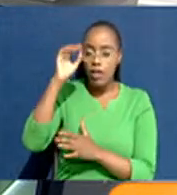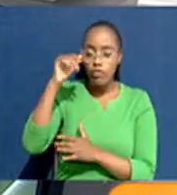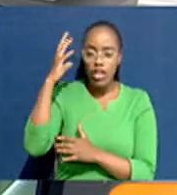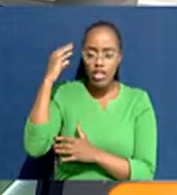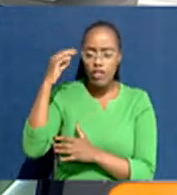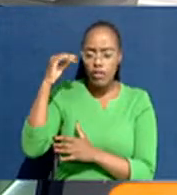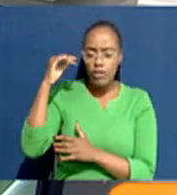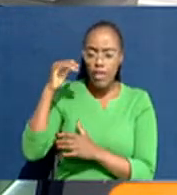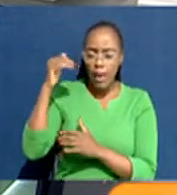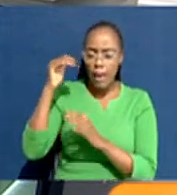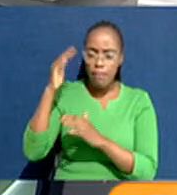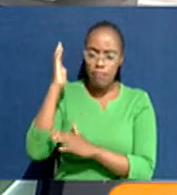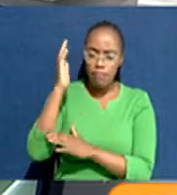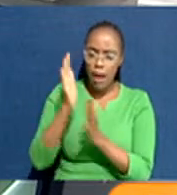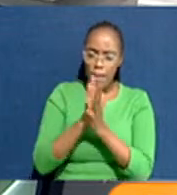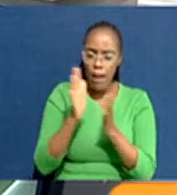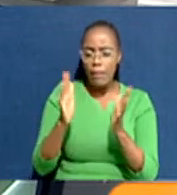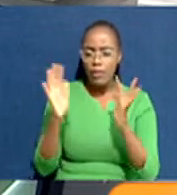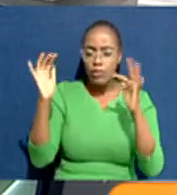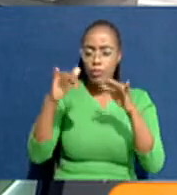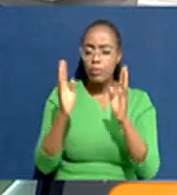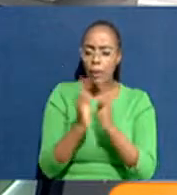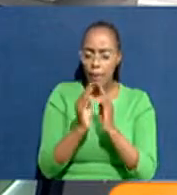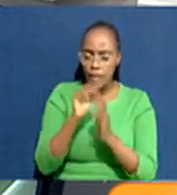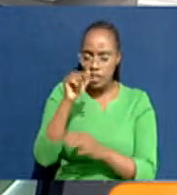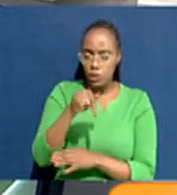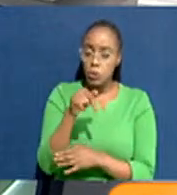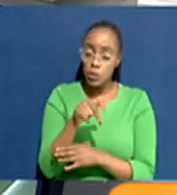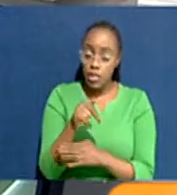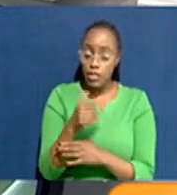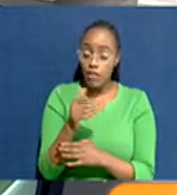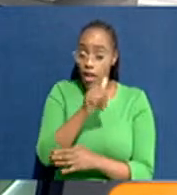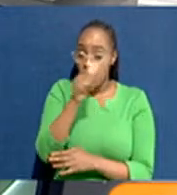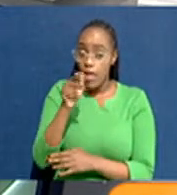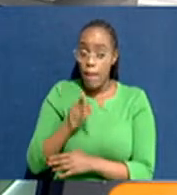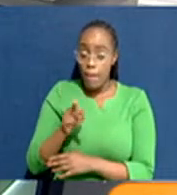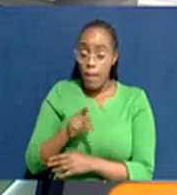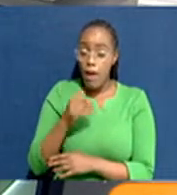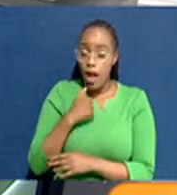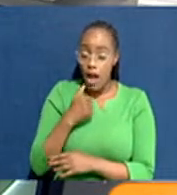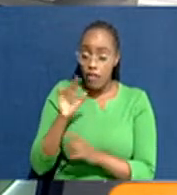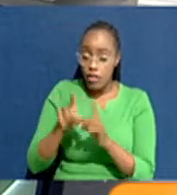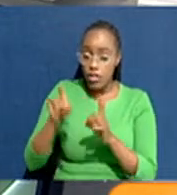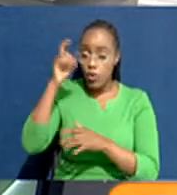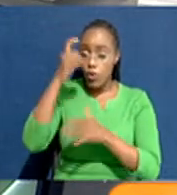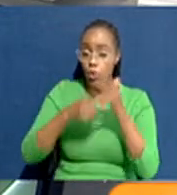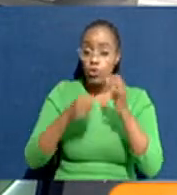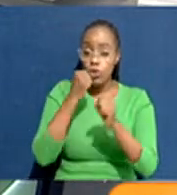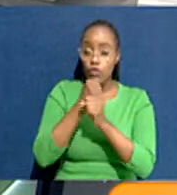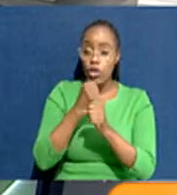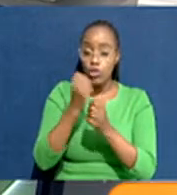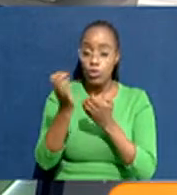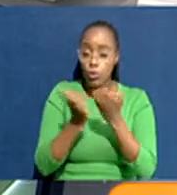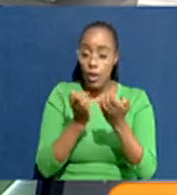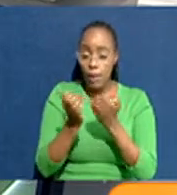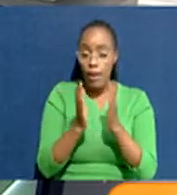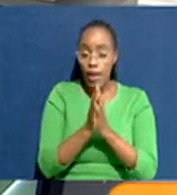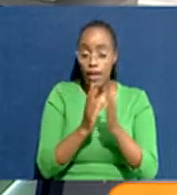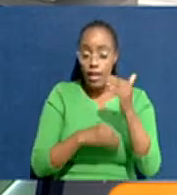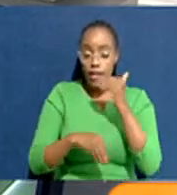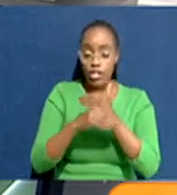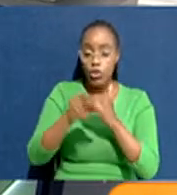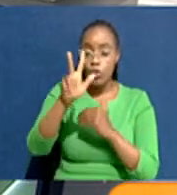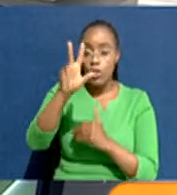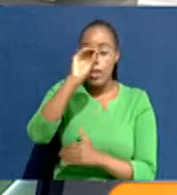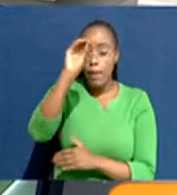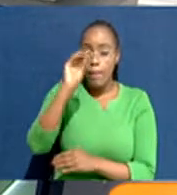talked about, you employers now also having to... Correct. ...you know, increase their cost of doing business, which is an additional 3%